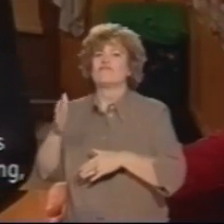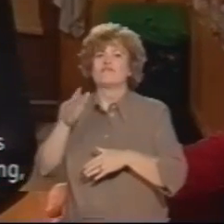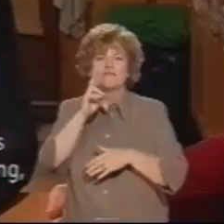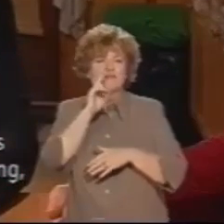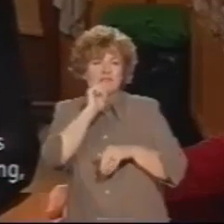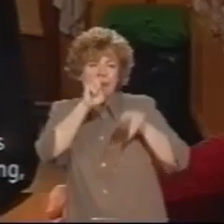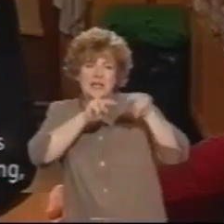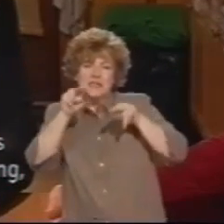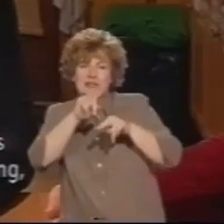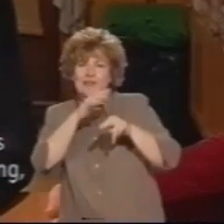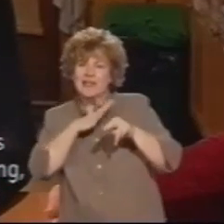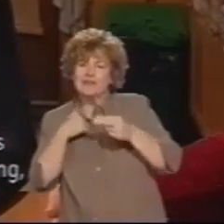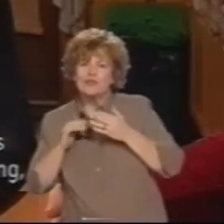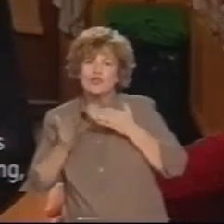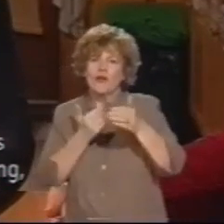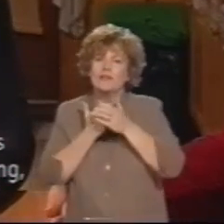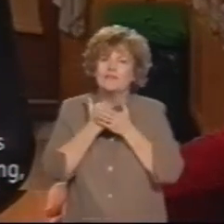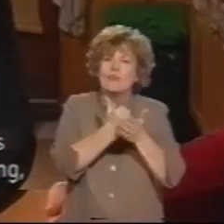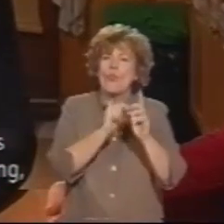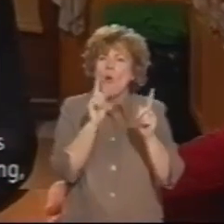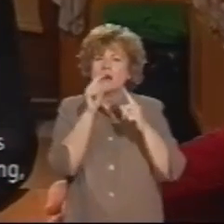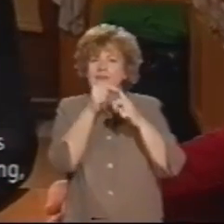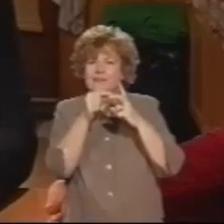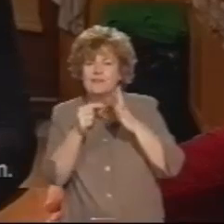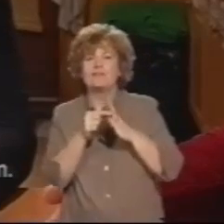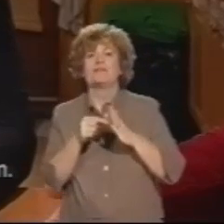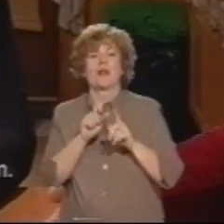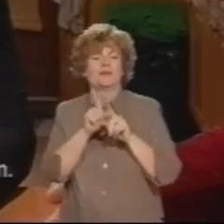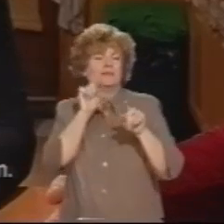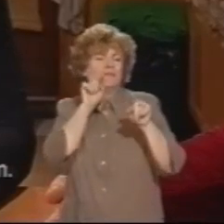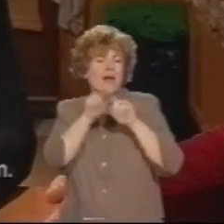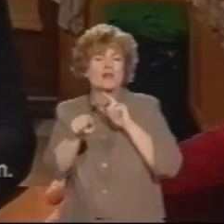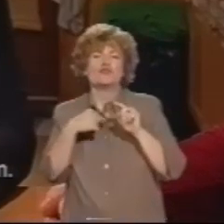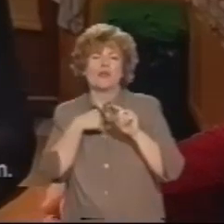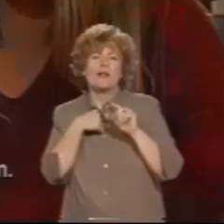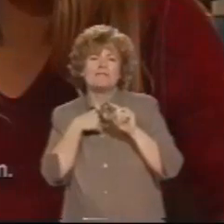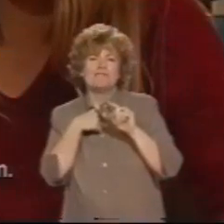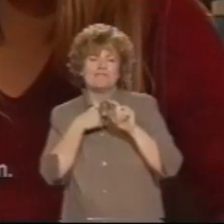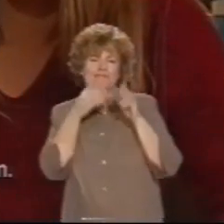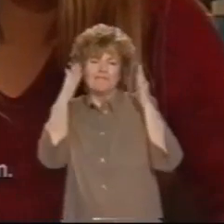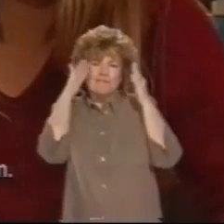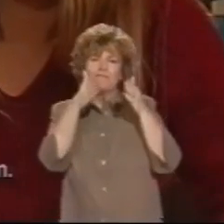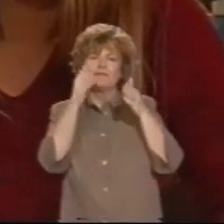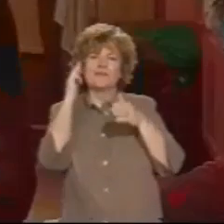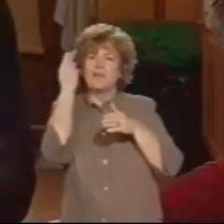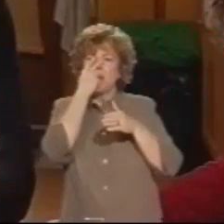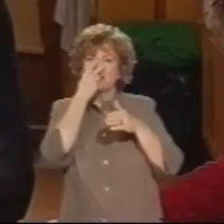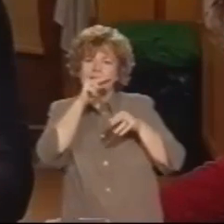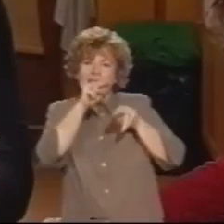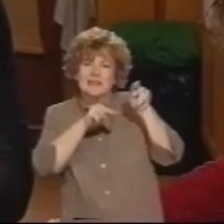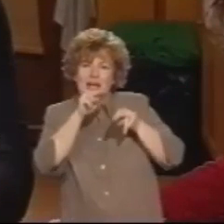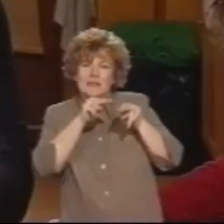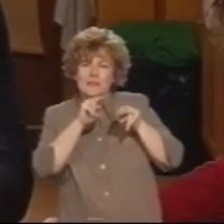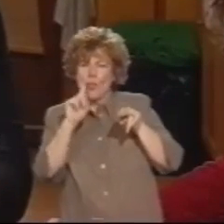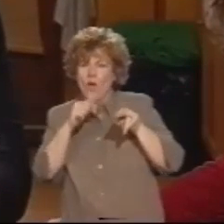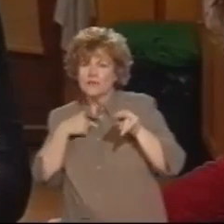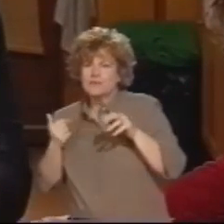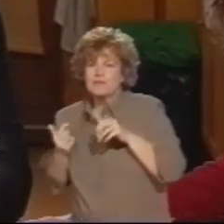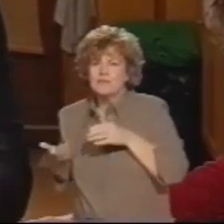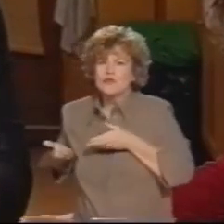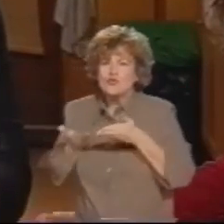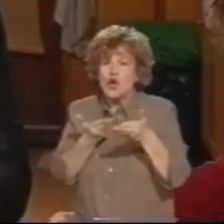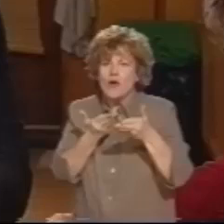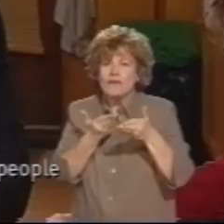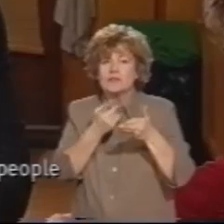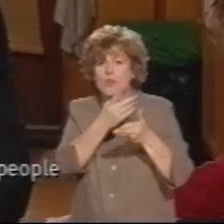the services they're currently accessing and the services that I could provide for them. And I can also, at that time, understand